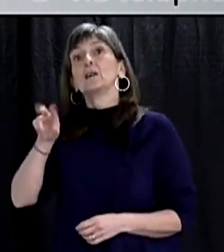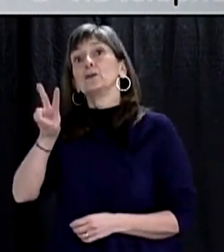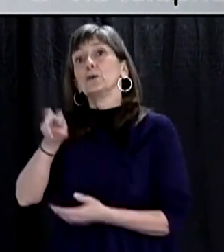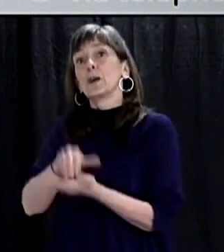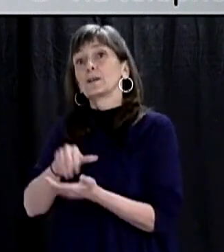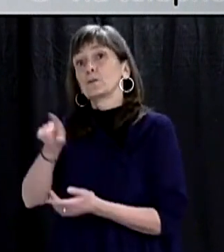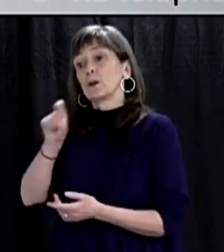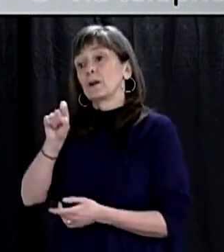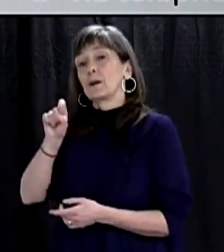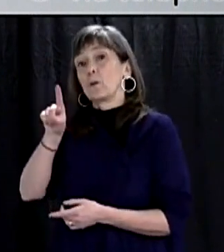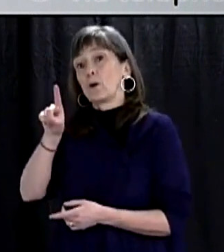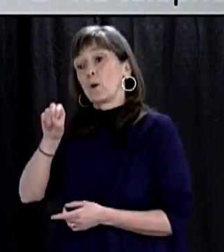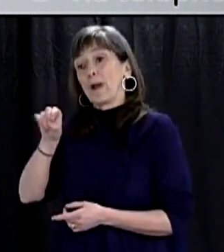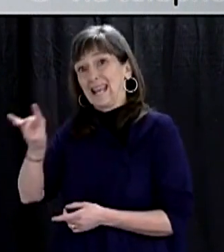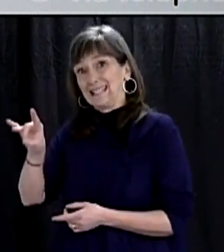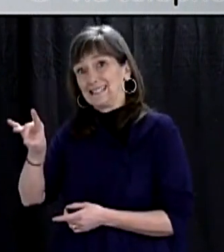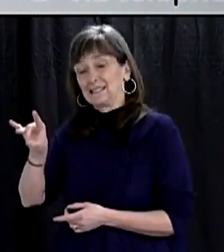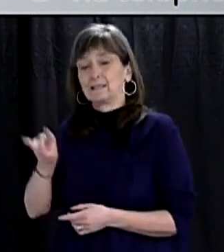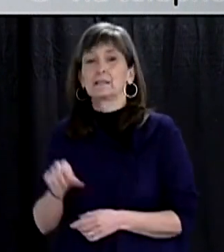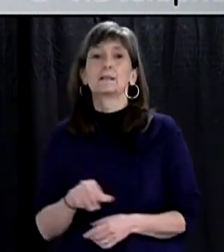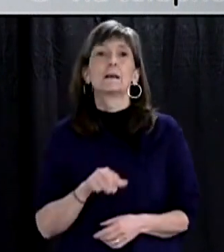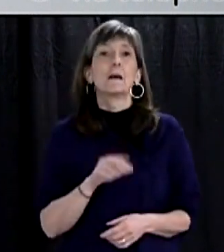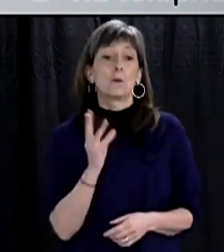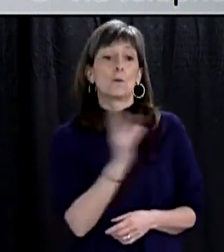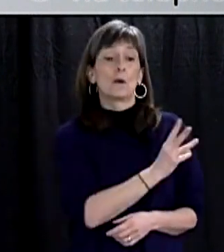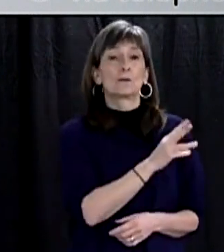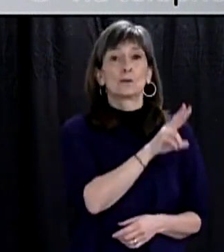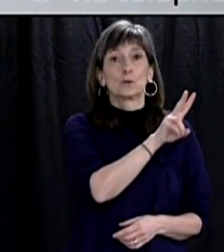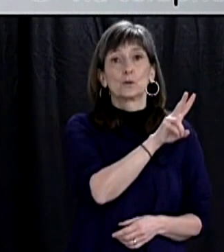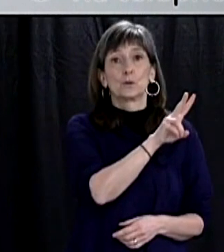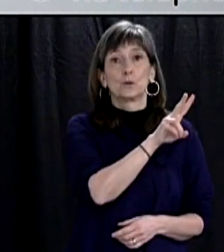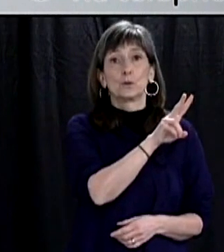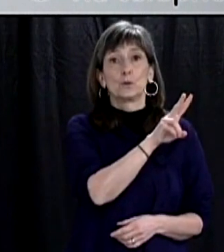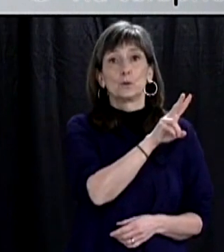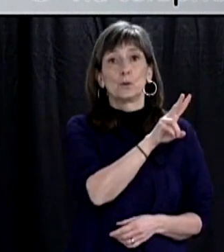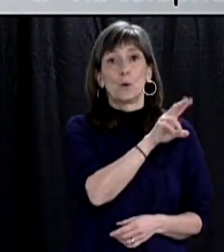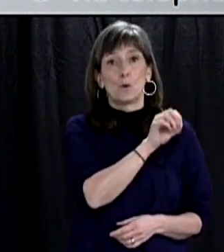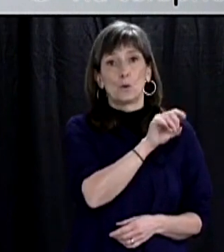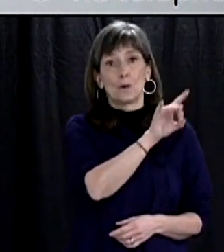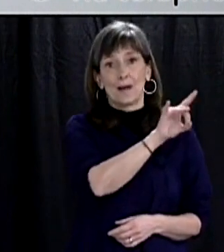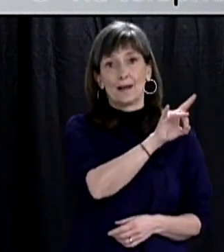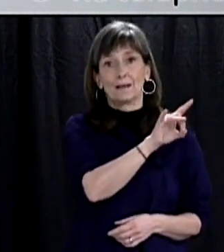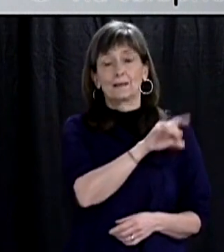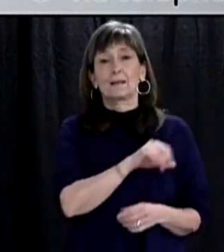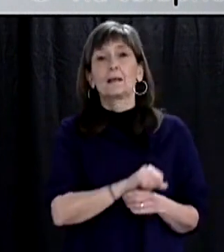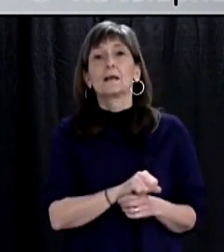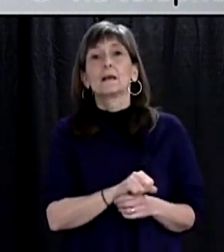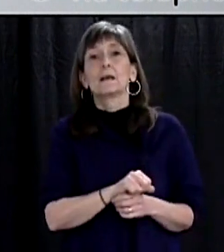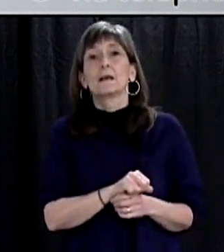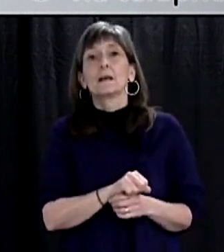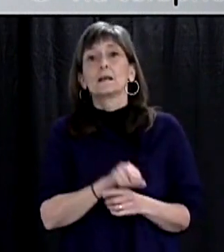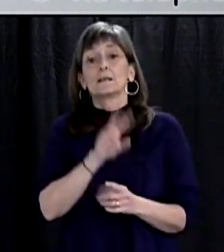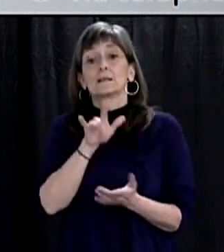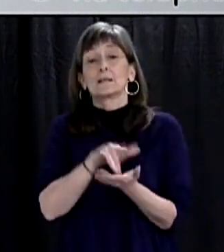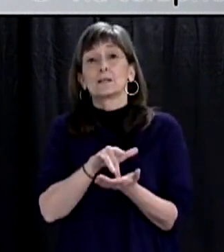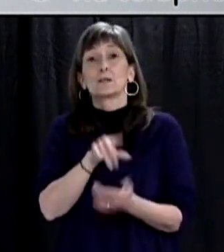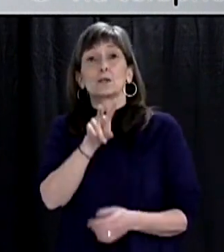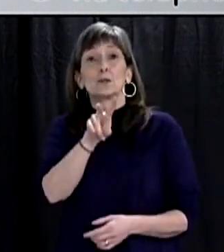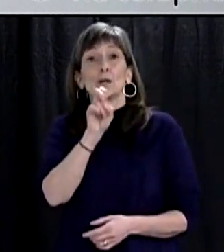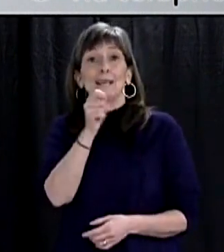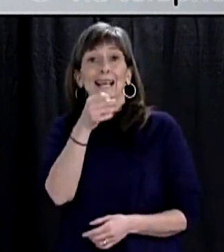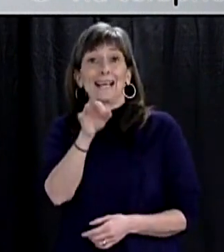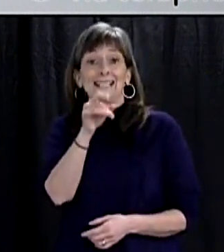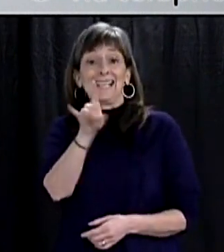people have been tested. Western Region has tested 289 people. Central Region has tested 218